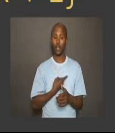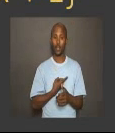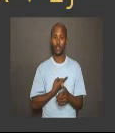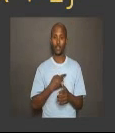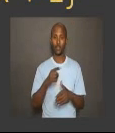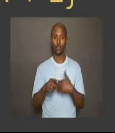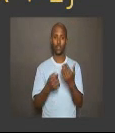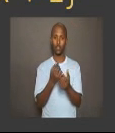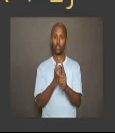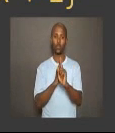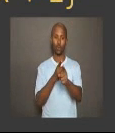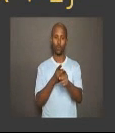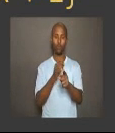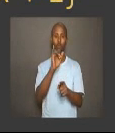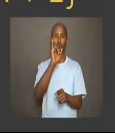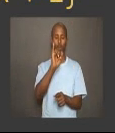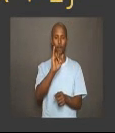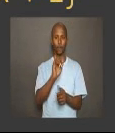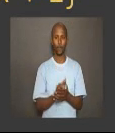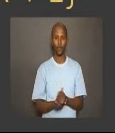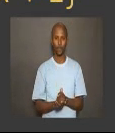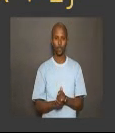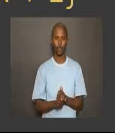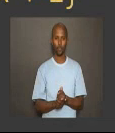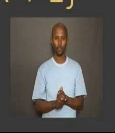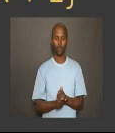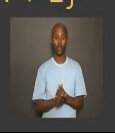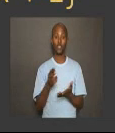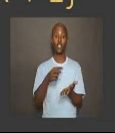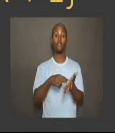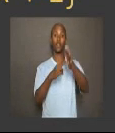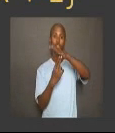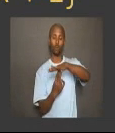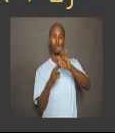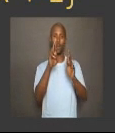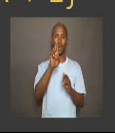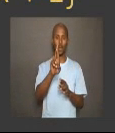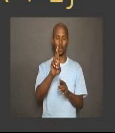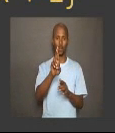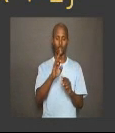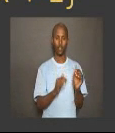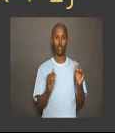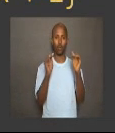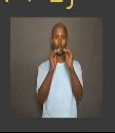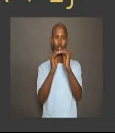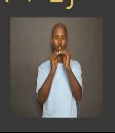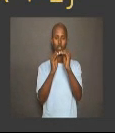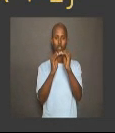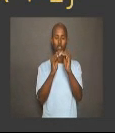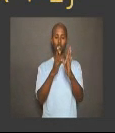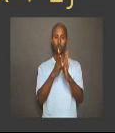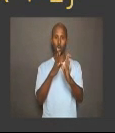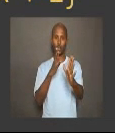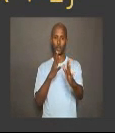solve for Y. The inverse of R equals the ordered